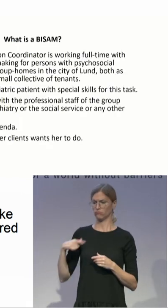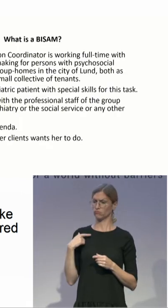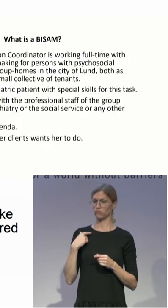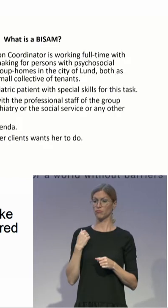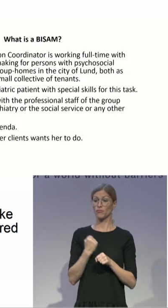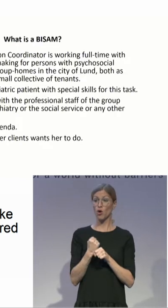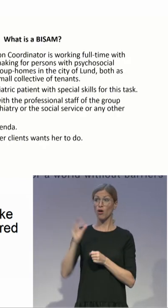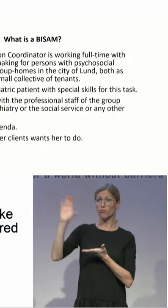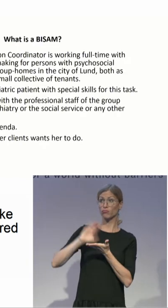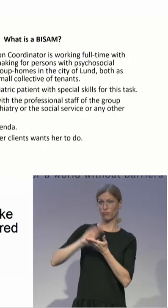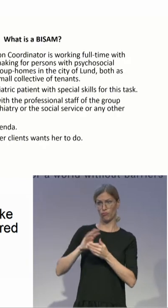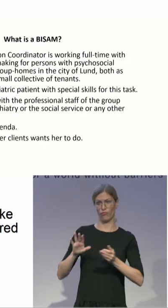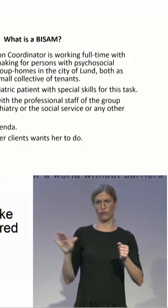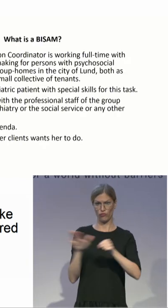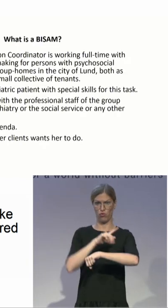Oh, that is that. Okay.